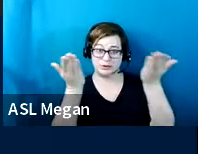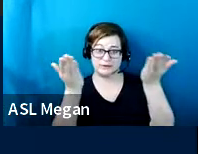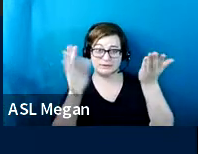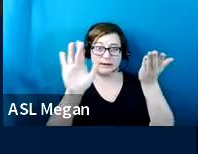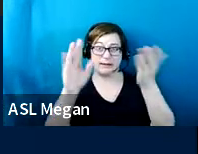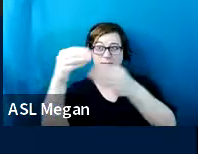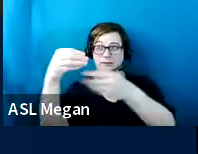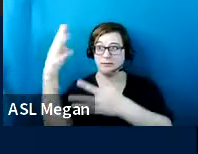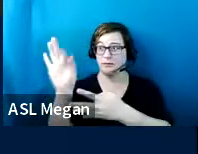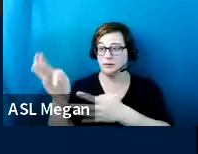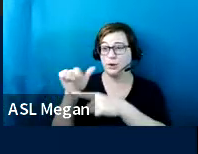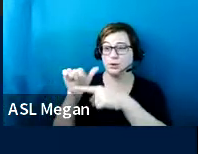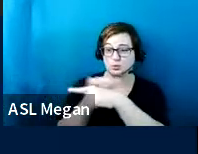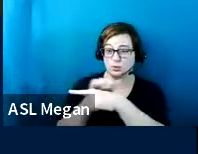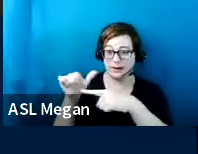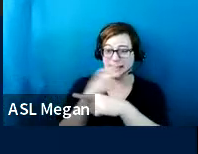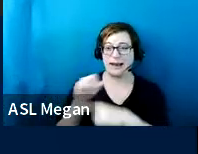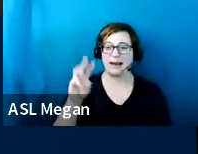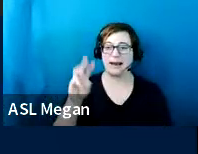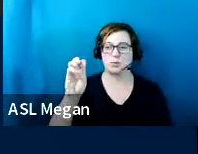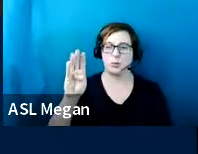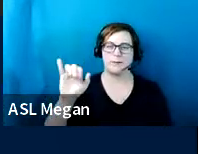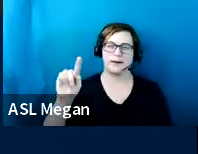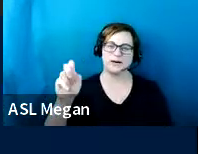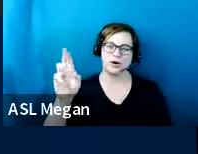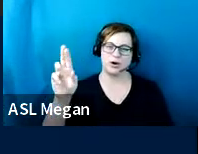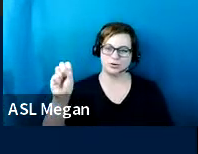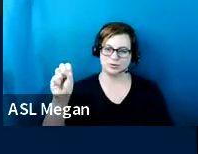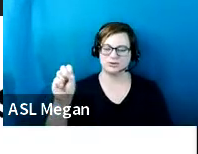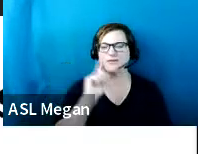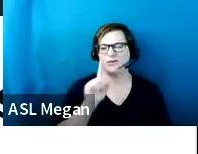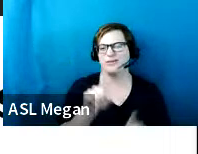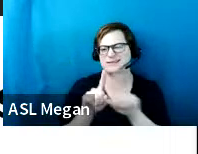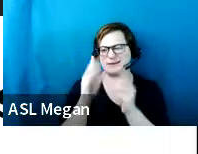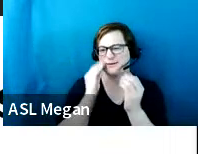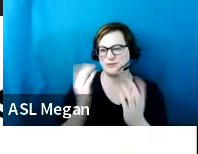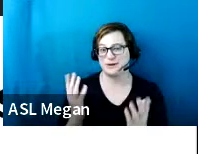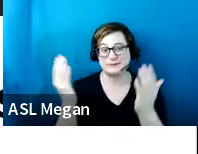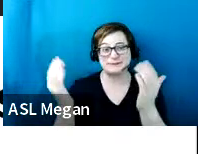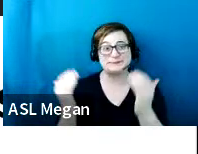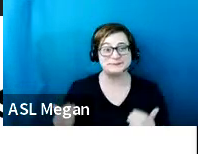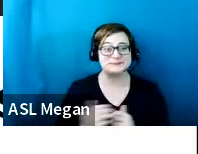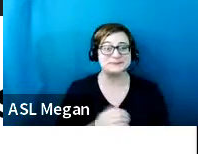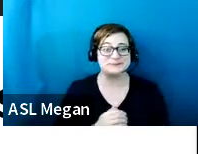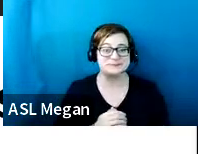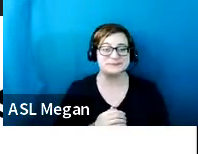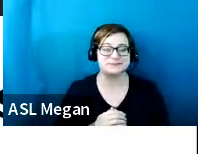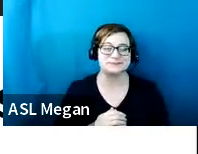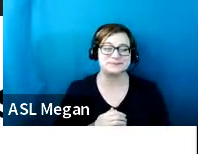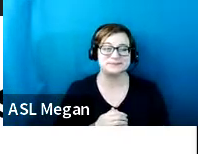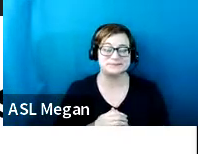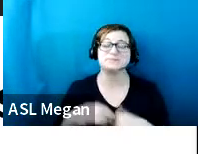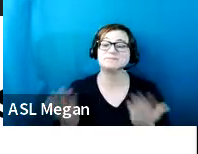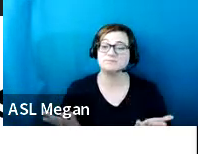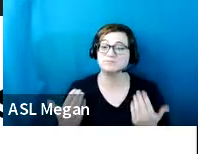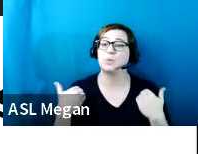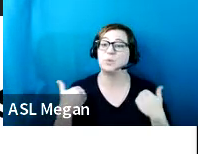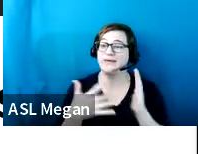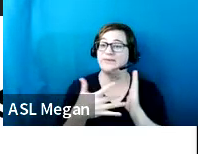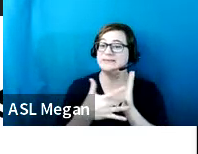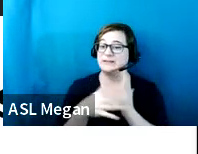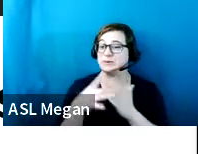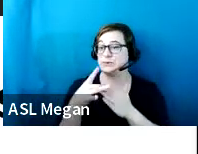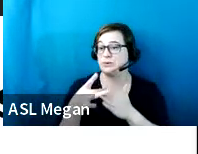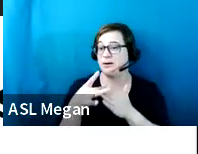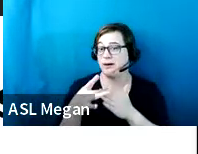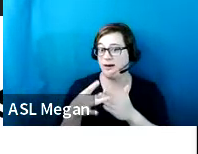training and webinars to get to that same site. Next slide. We do have technical guides